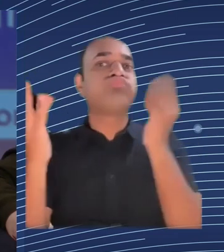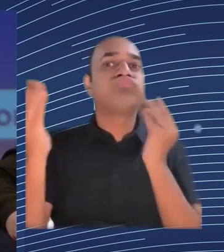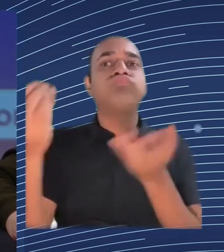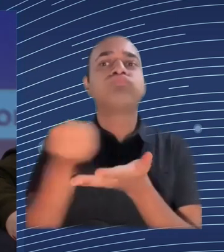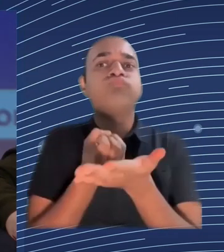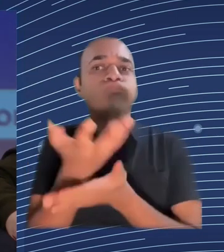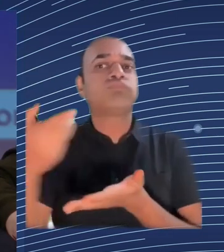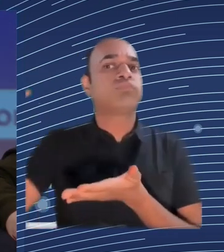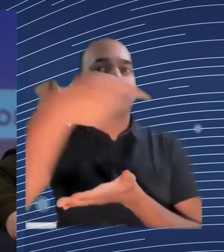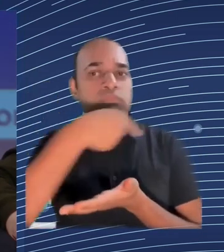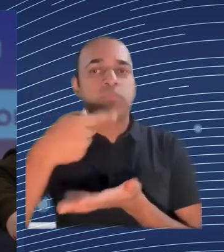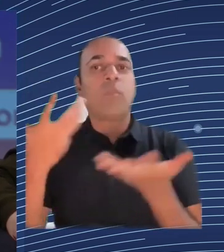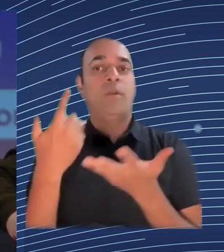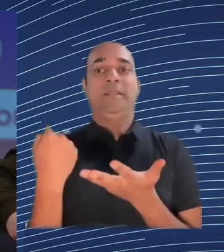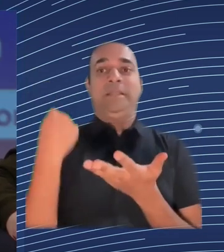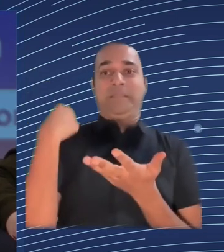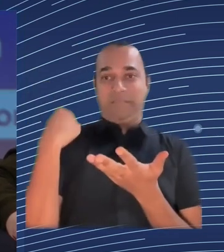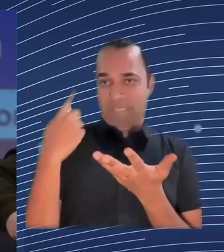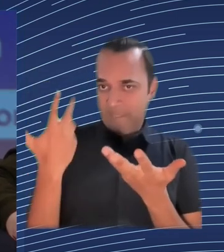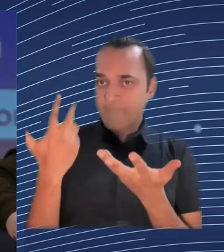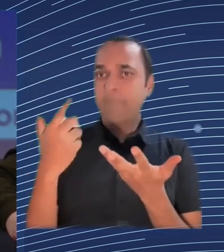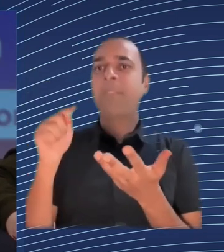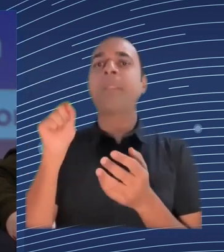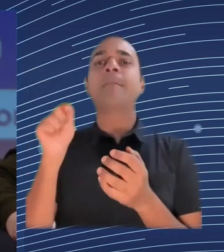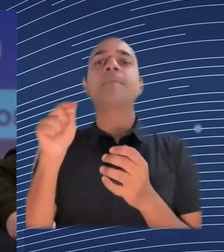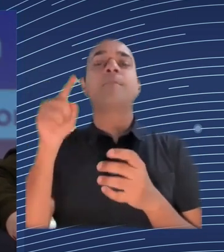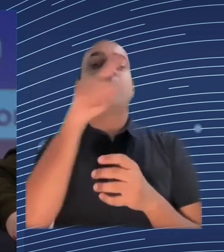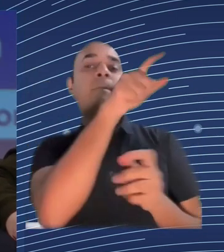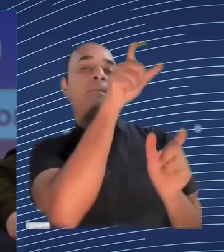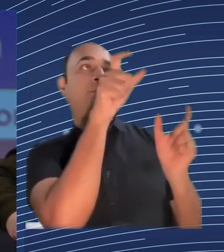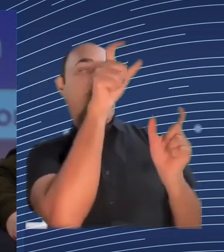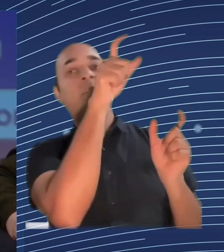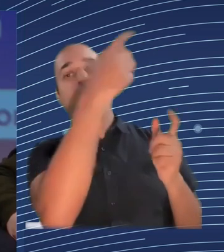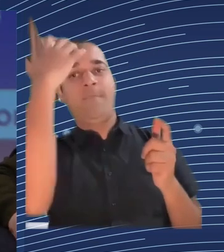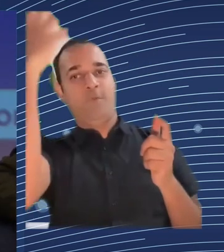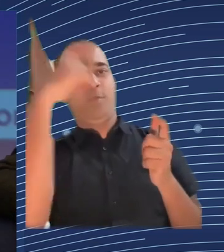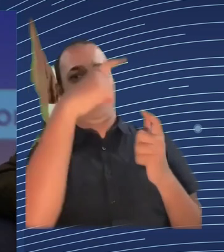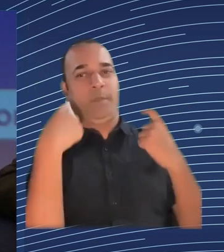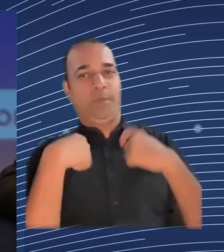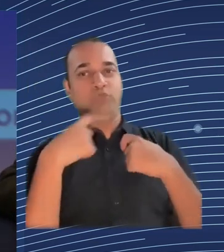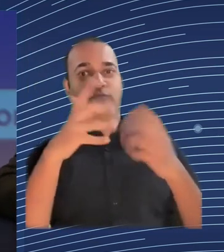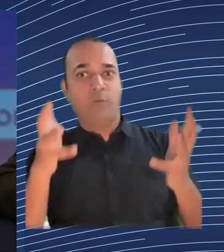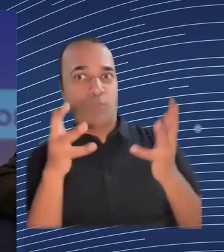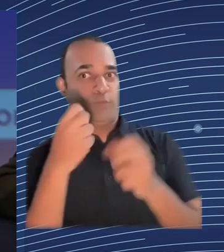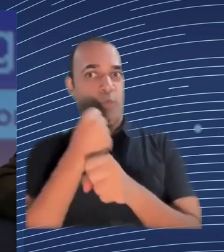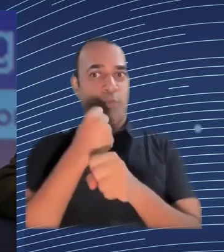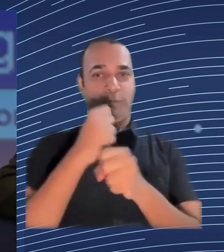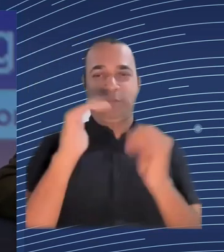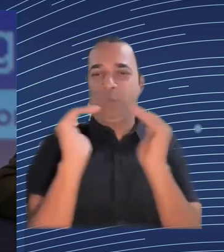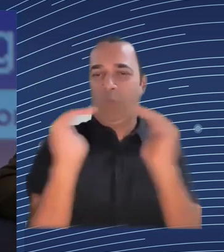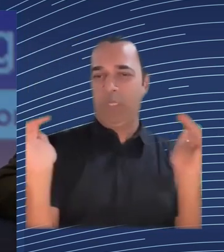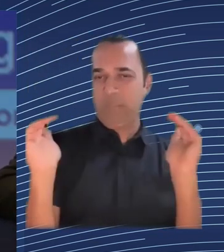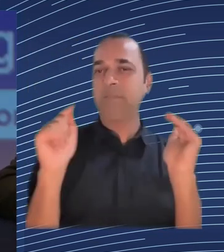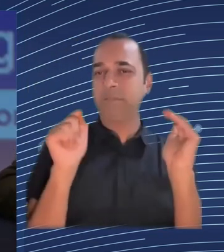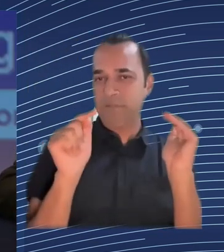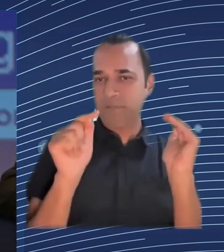with is this idea of human friendly automation it's actually something that the German government, IBM and companies like the Federal Employment Agency are